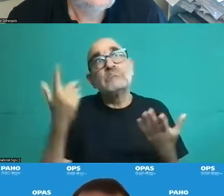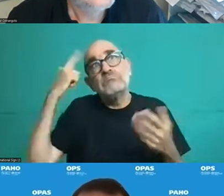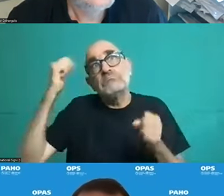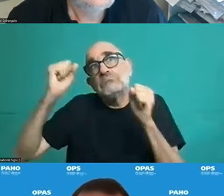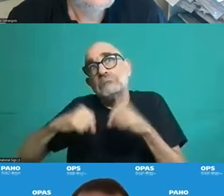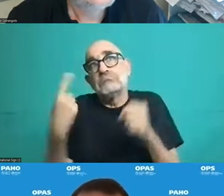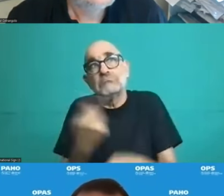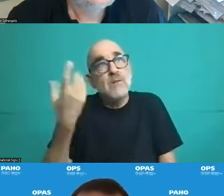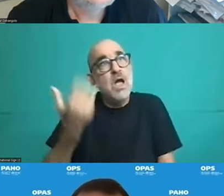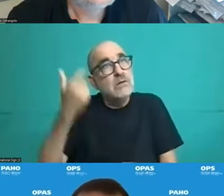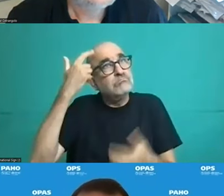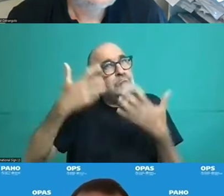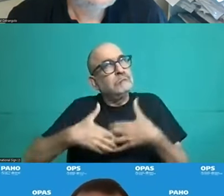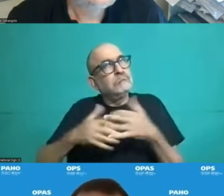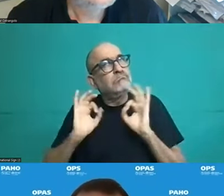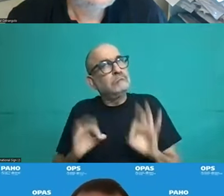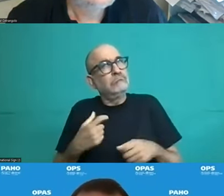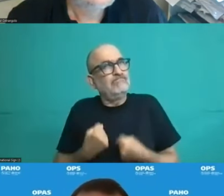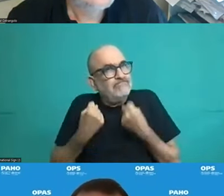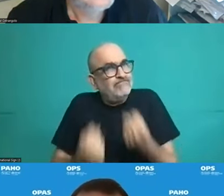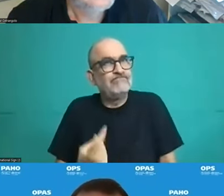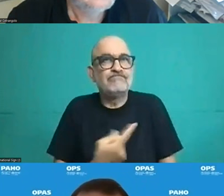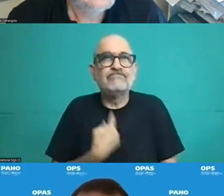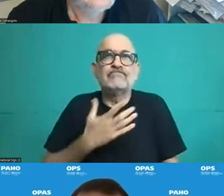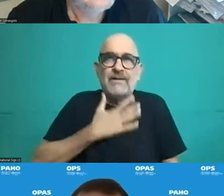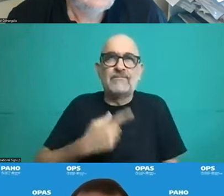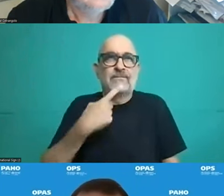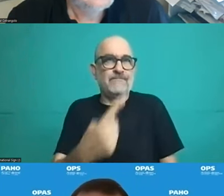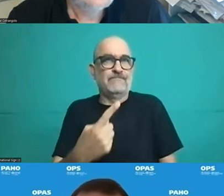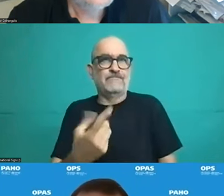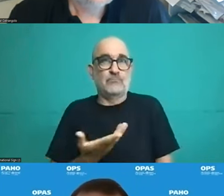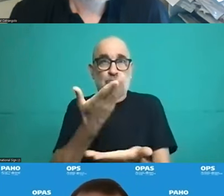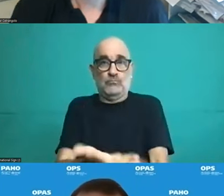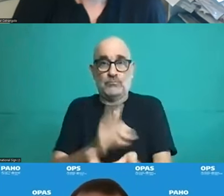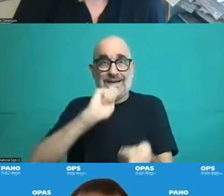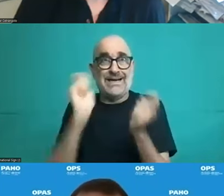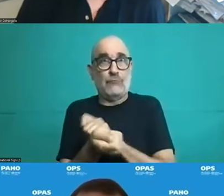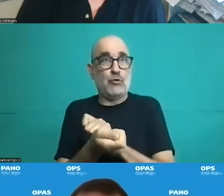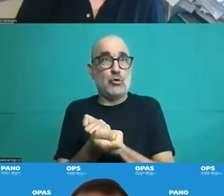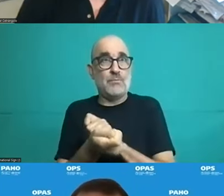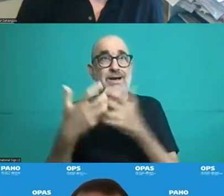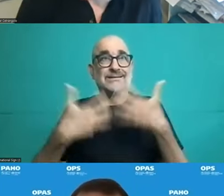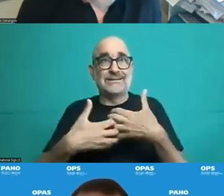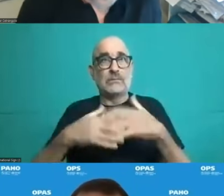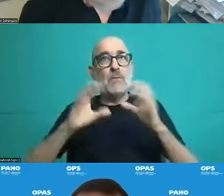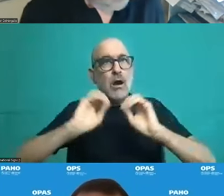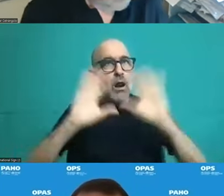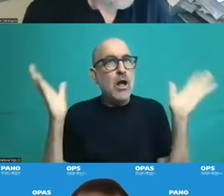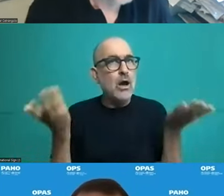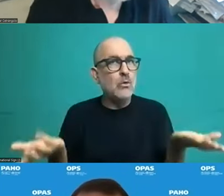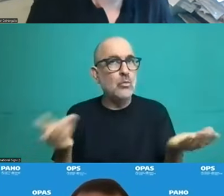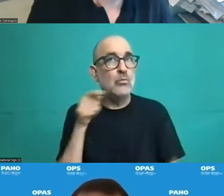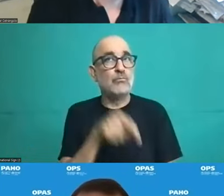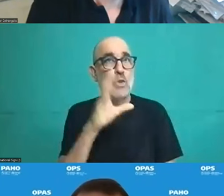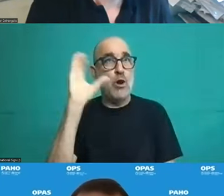although Colombia made a major to assure greater coverage by